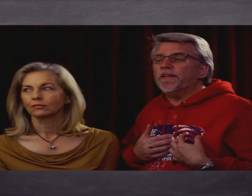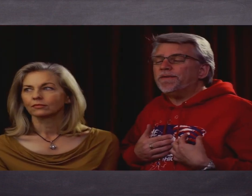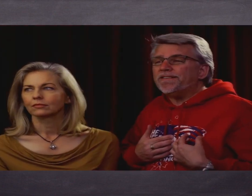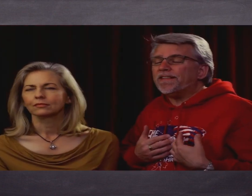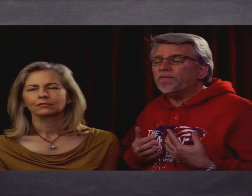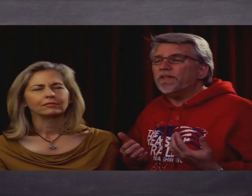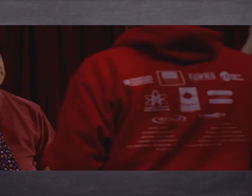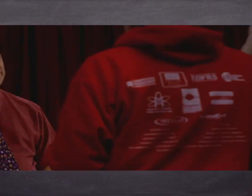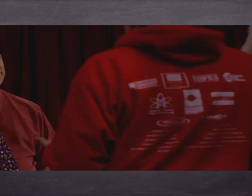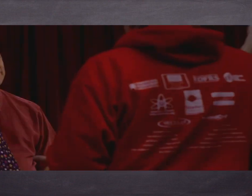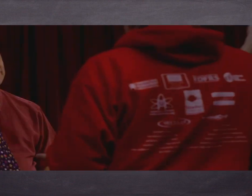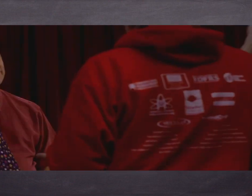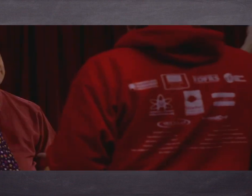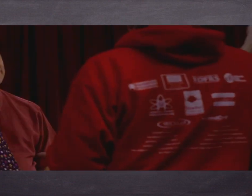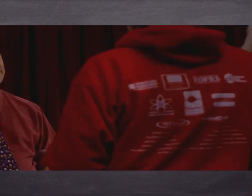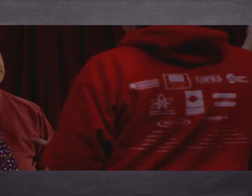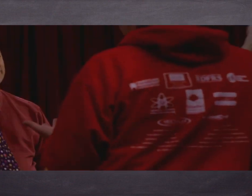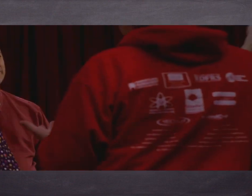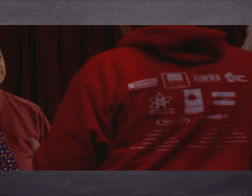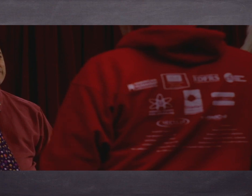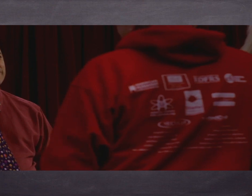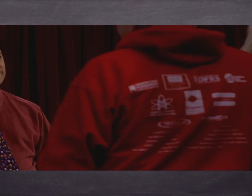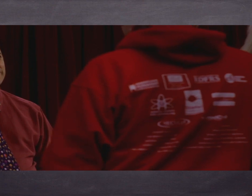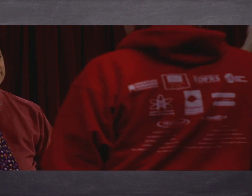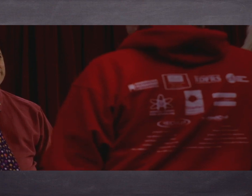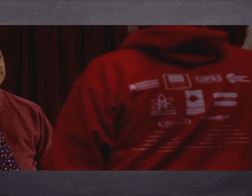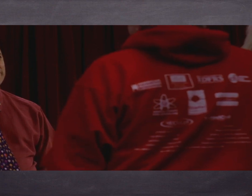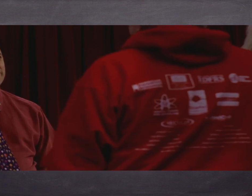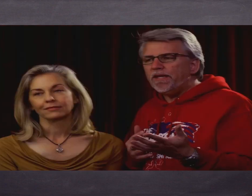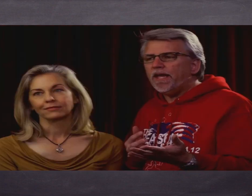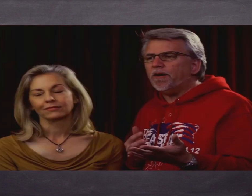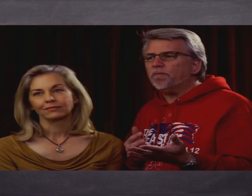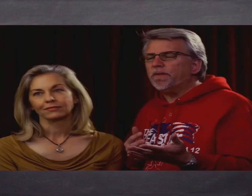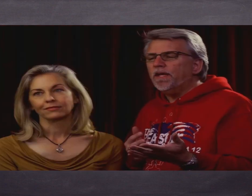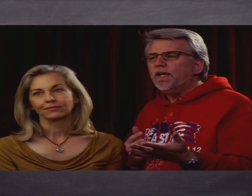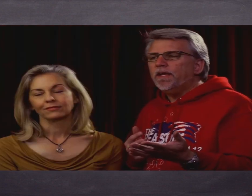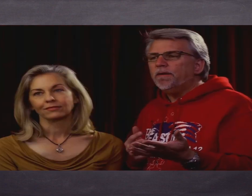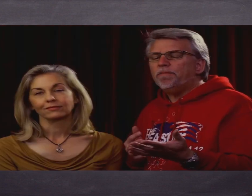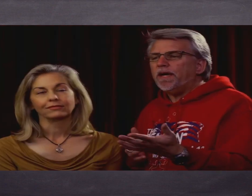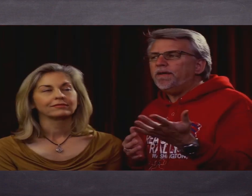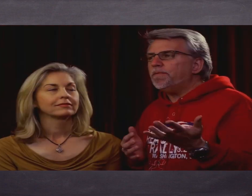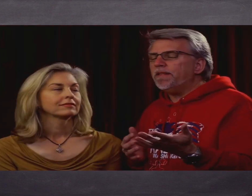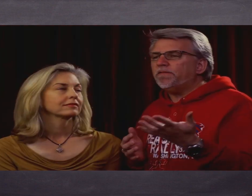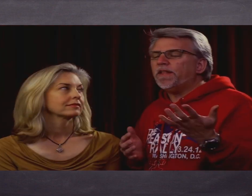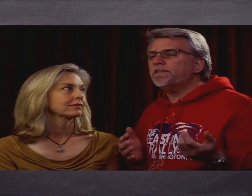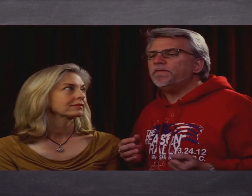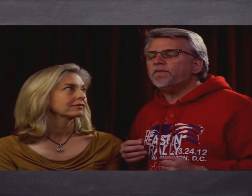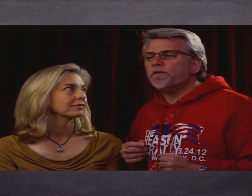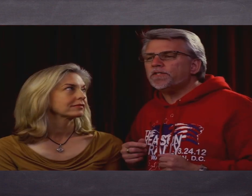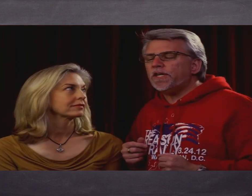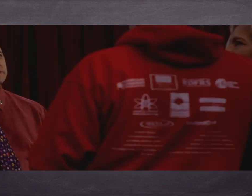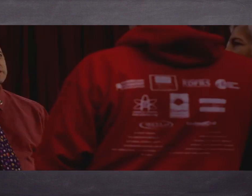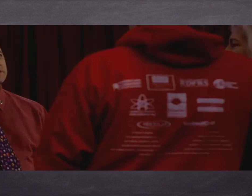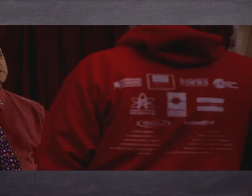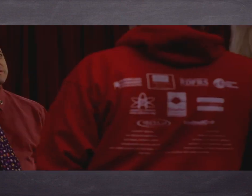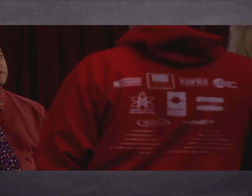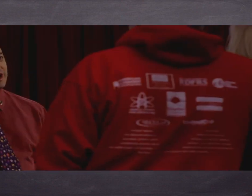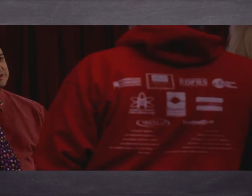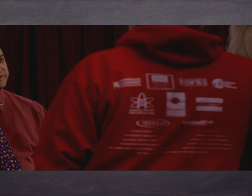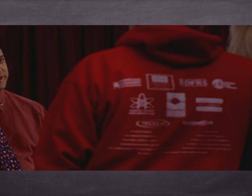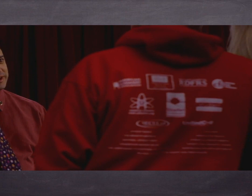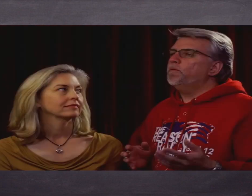your heart for a second because that's really the organ you want to be thinking with. How many people have been helped by the philosophy of Christianity?